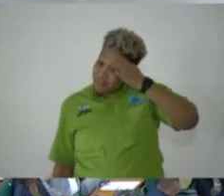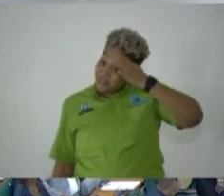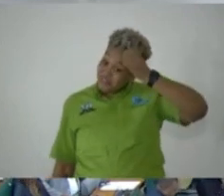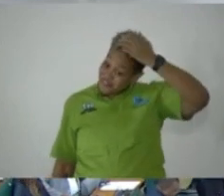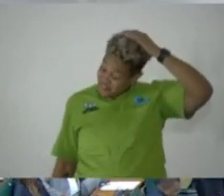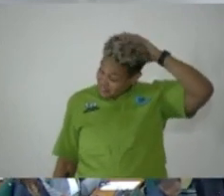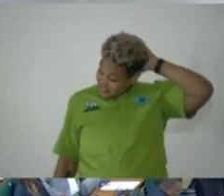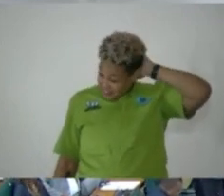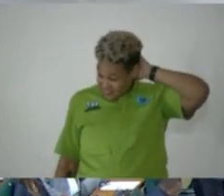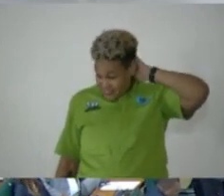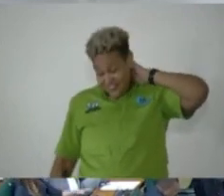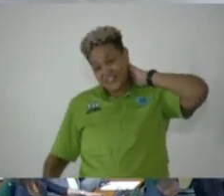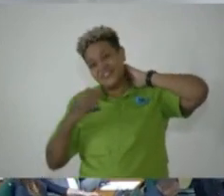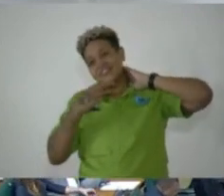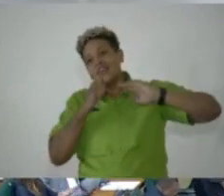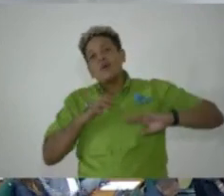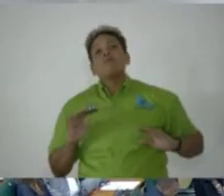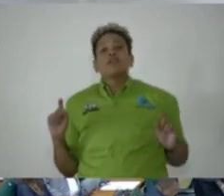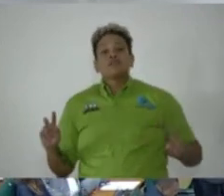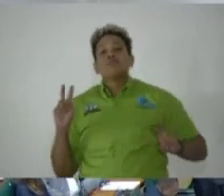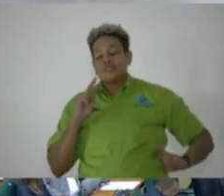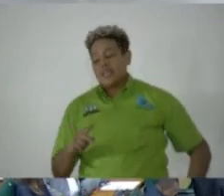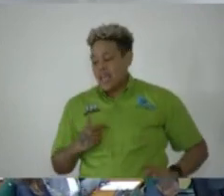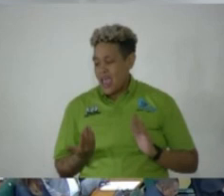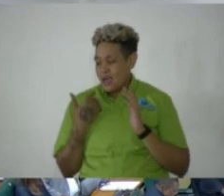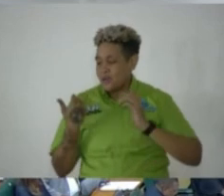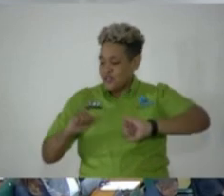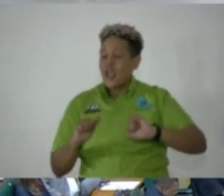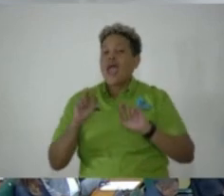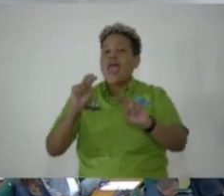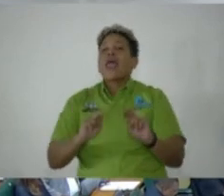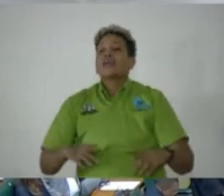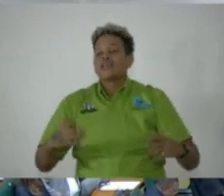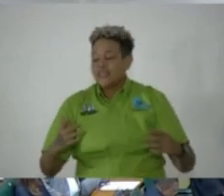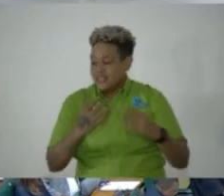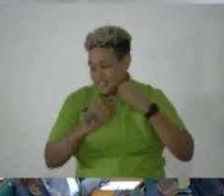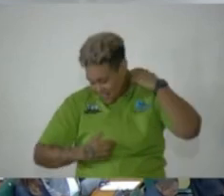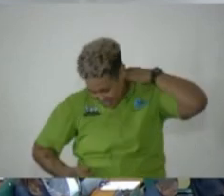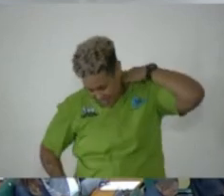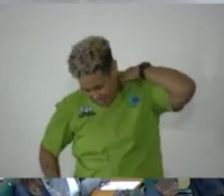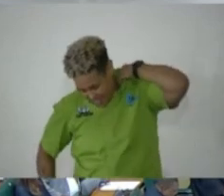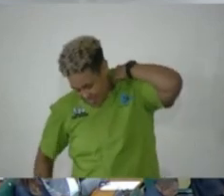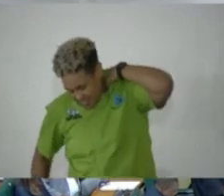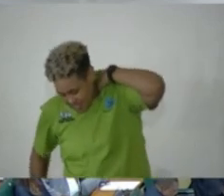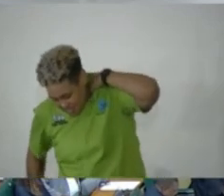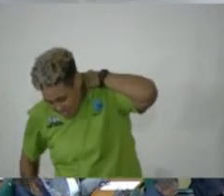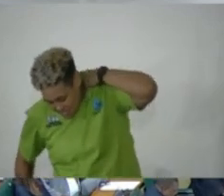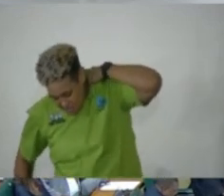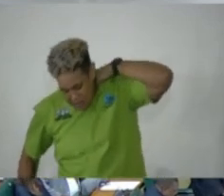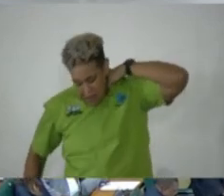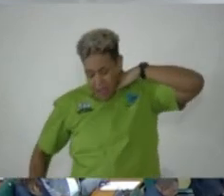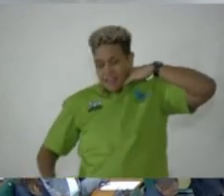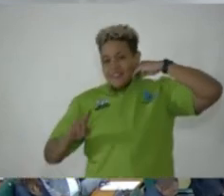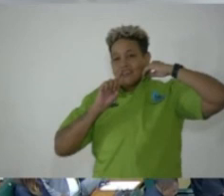Thank you, Madam Speaker. I will try to answer all the questions.